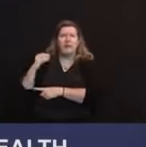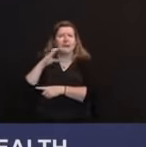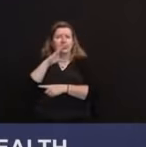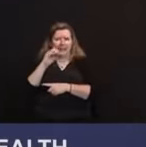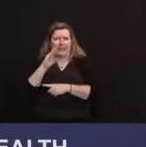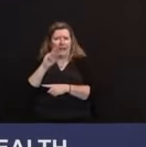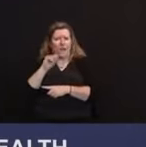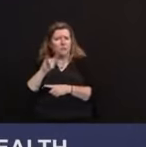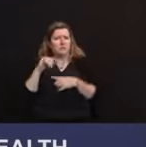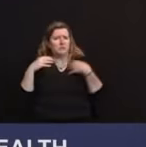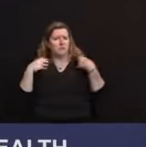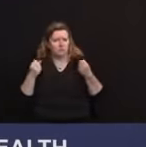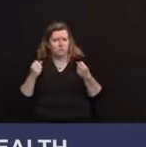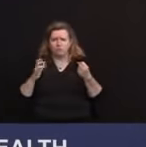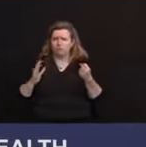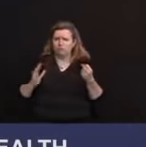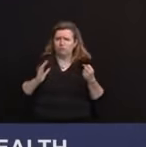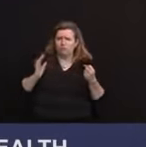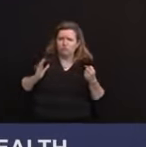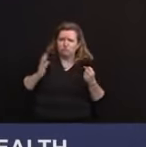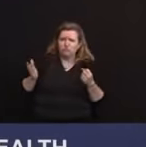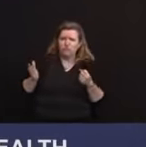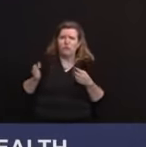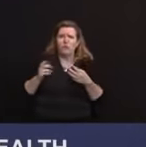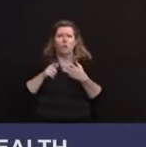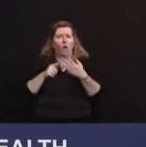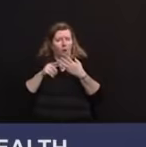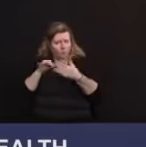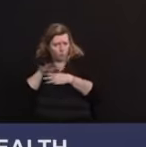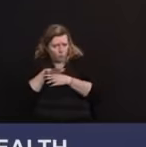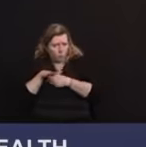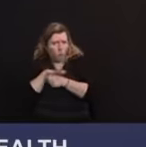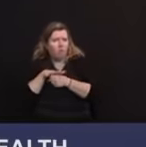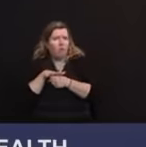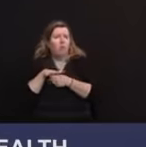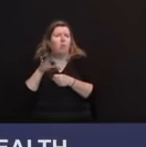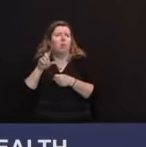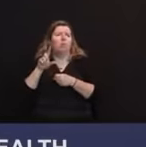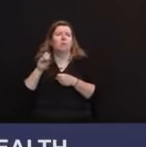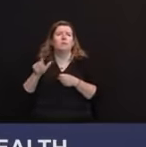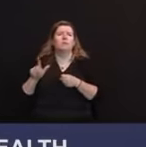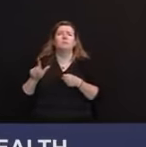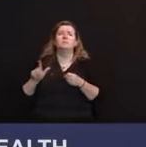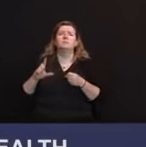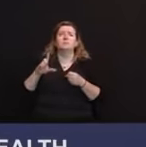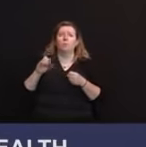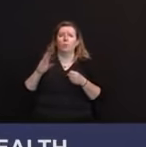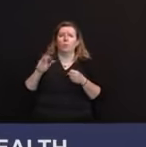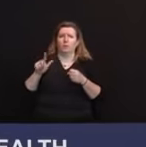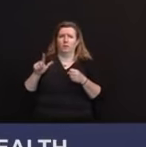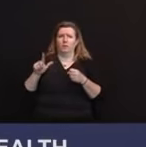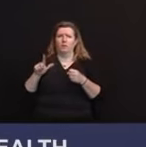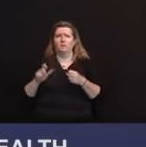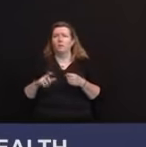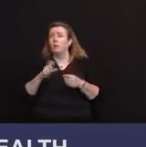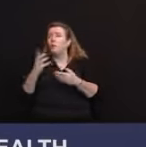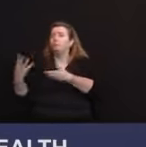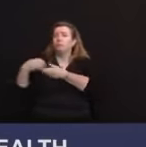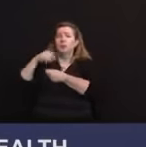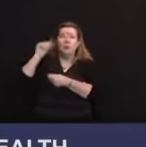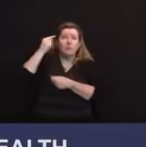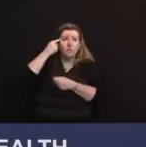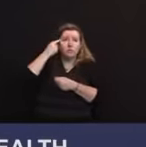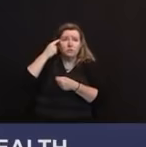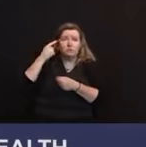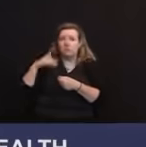who does a great job running Ocean County, it's the local folks, but it's also the folks who are outside the government orbit who are playing. Sir, did you figure out the question?